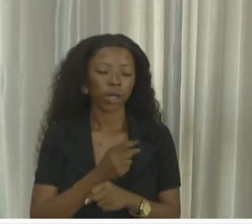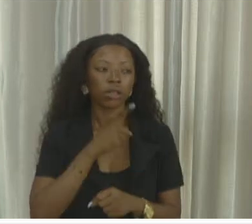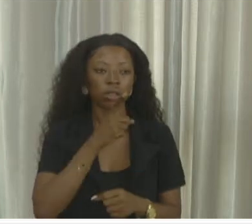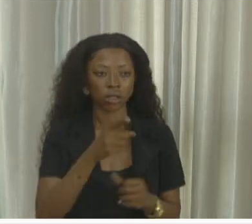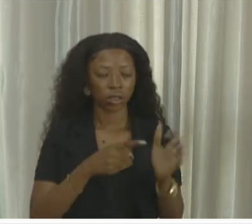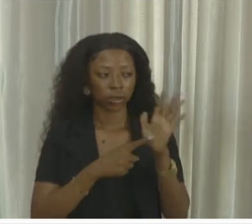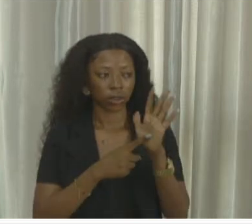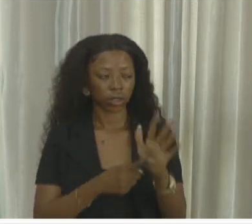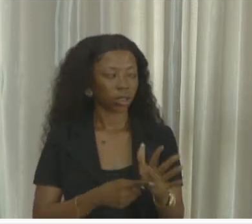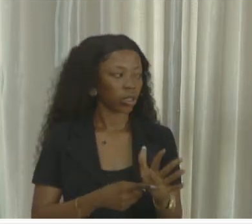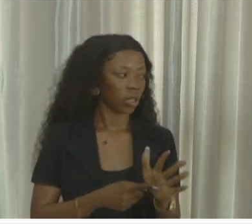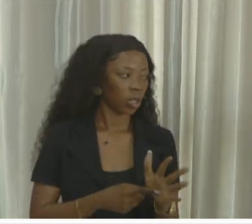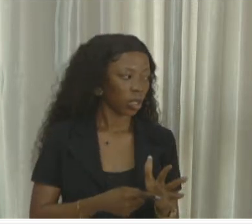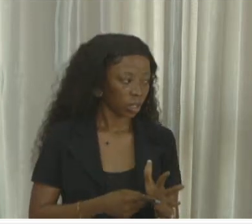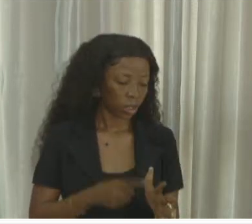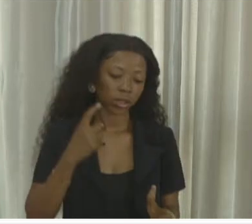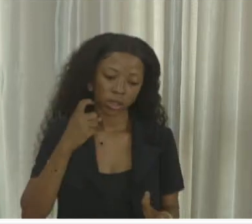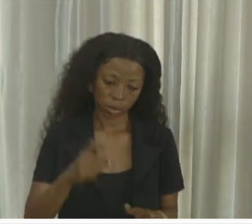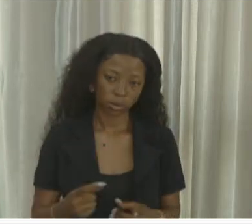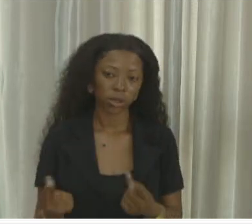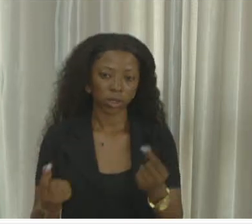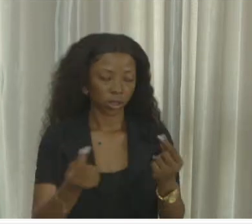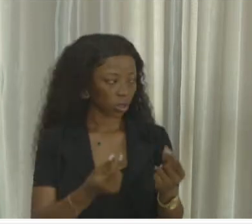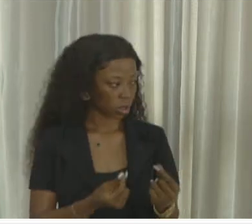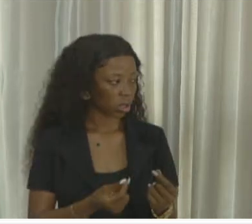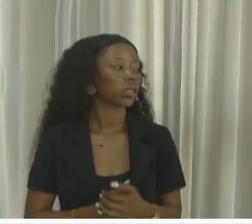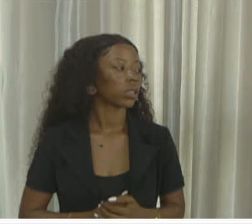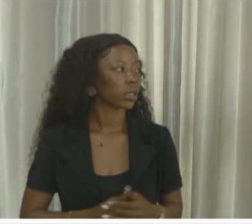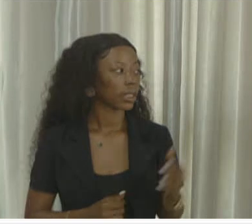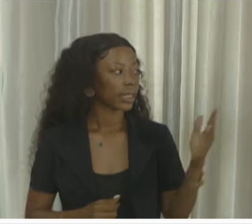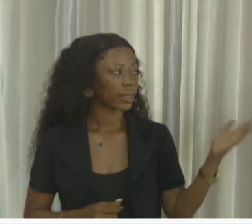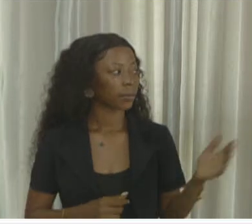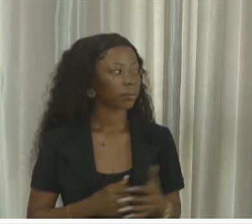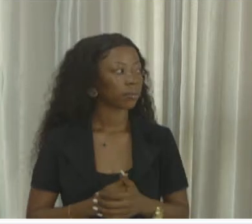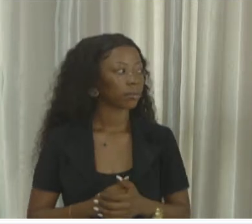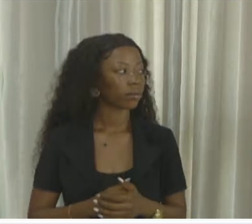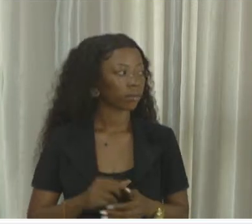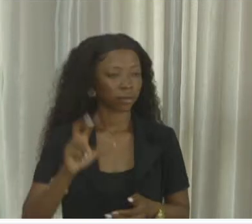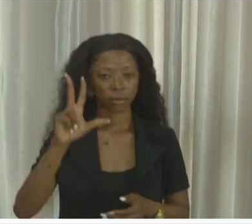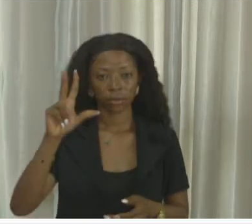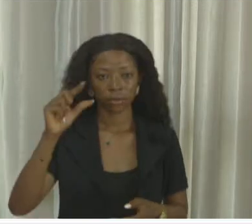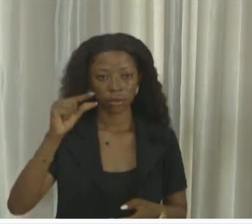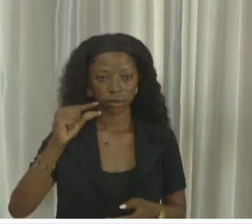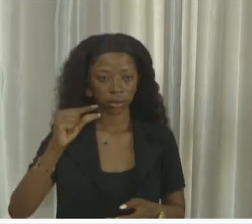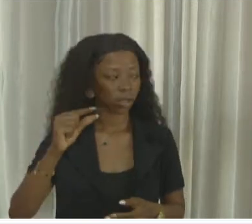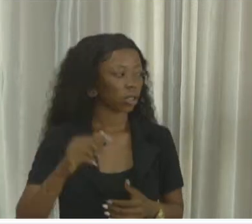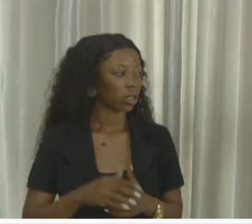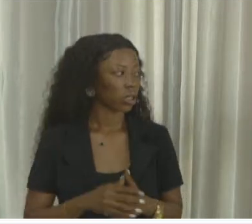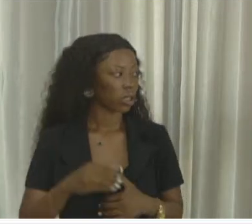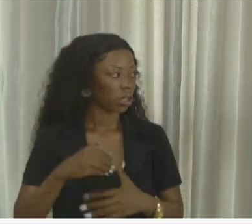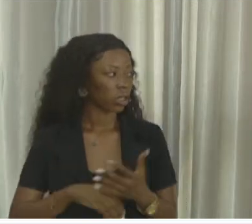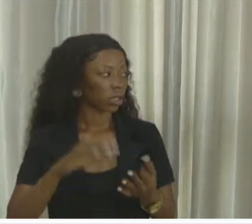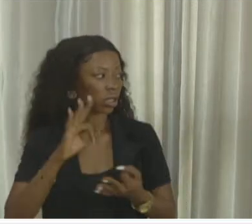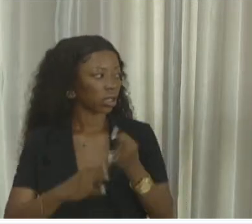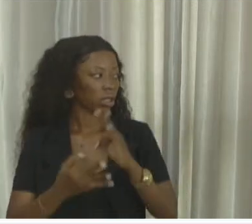they will administrate them for do, then they do on. And will they work with them. Not to all side get 3G. I think, say, you get locked in a free town, say, you